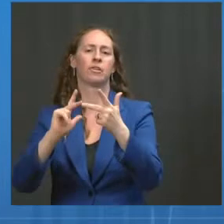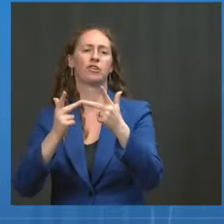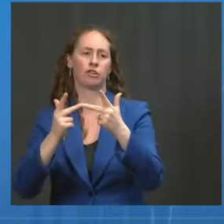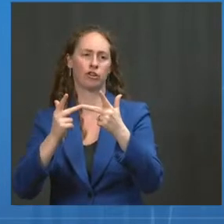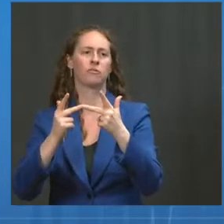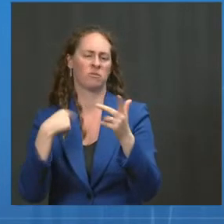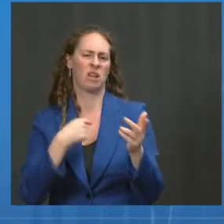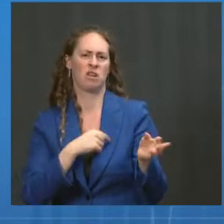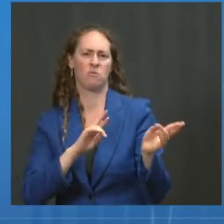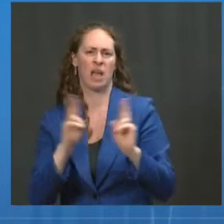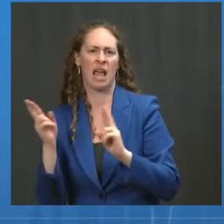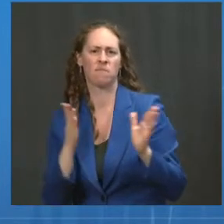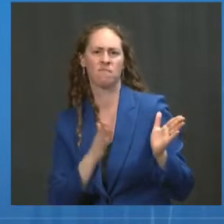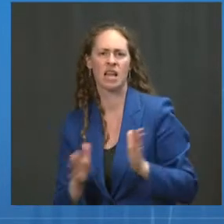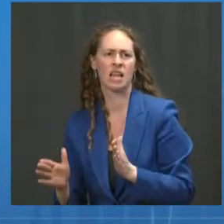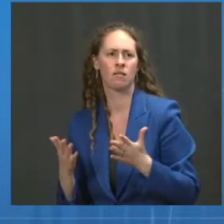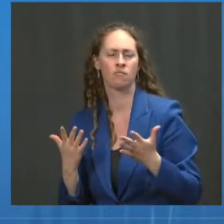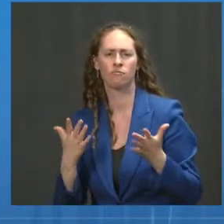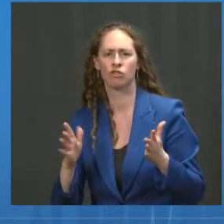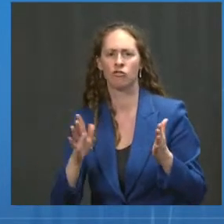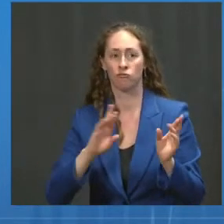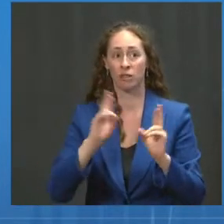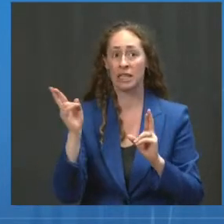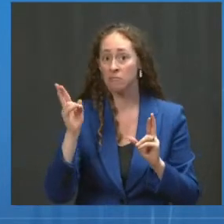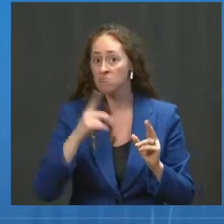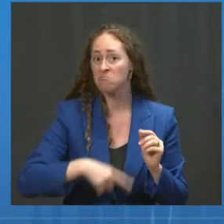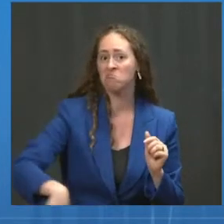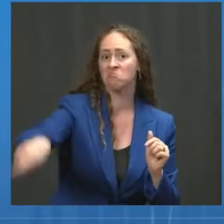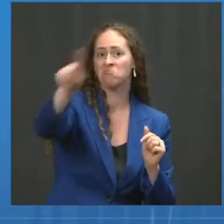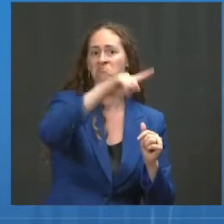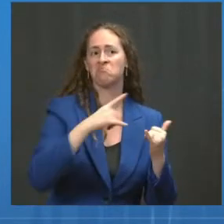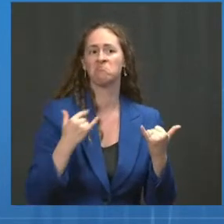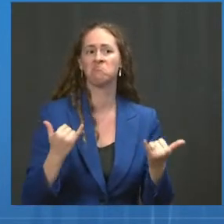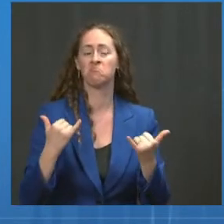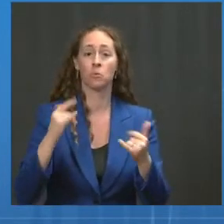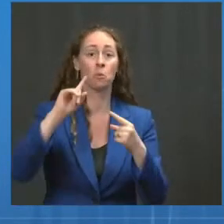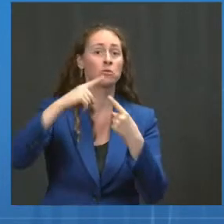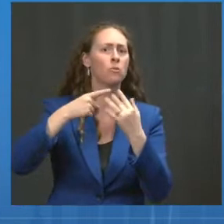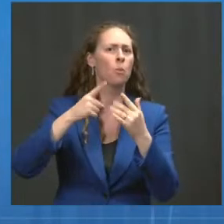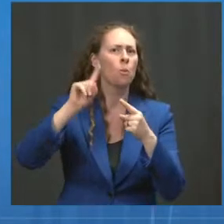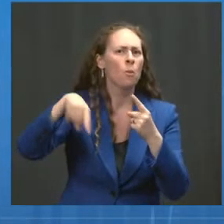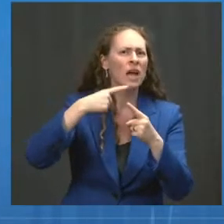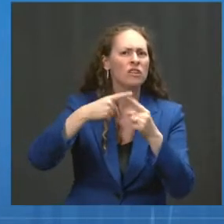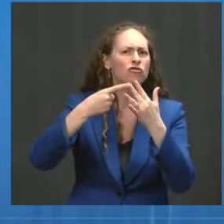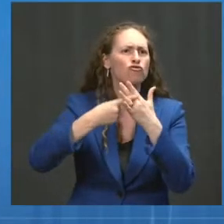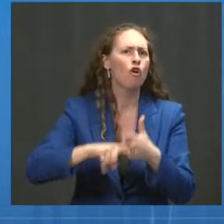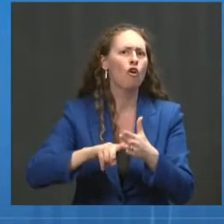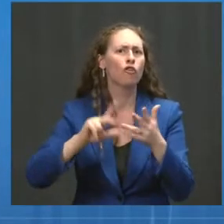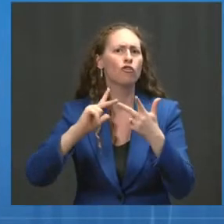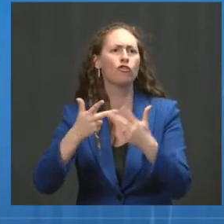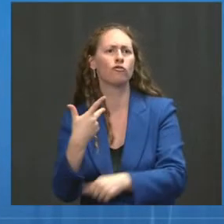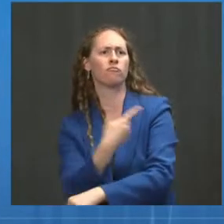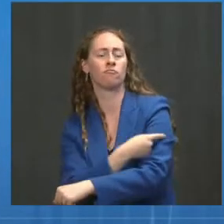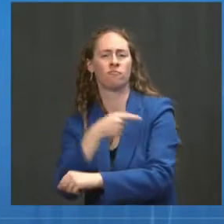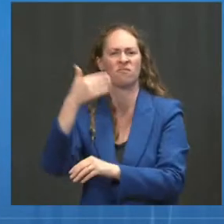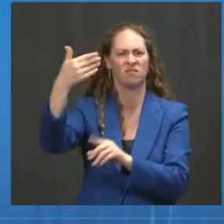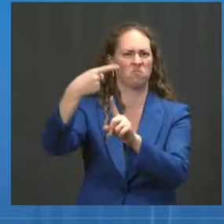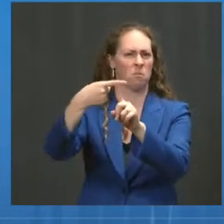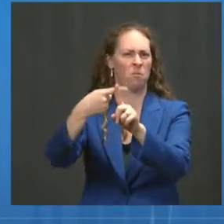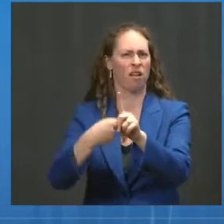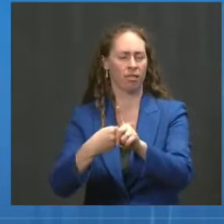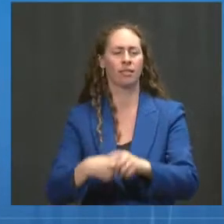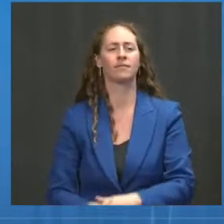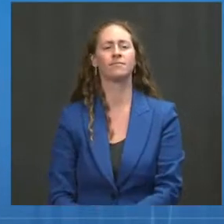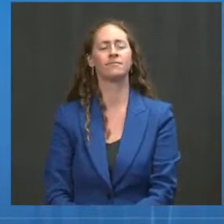to receive booster shots starting next month to maximize vaccine-induced protection. Our plan is to